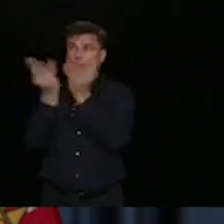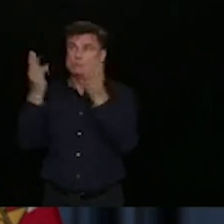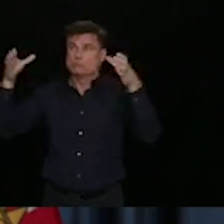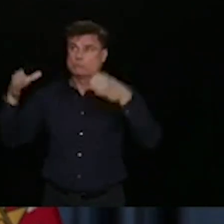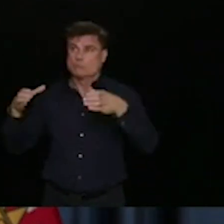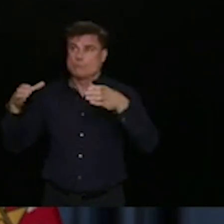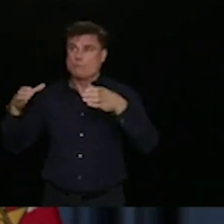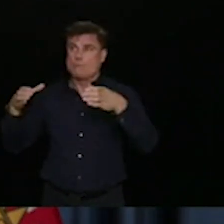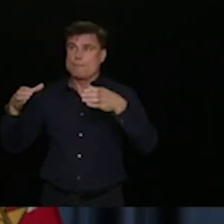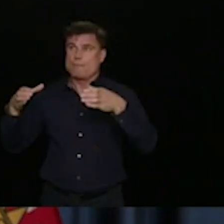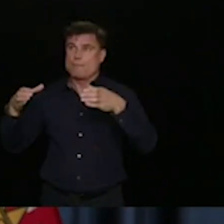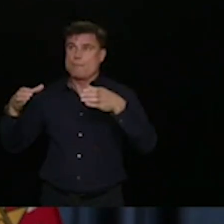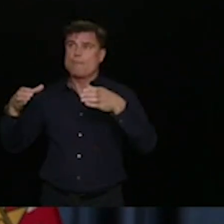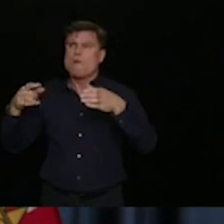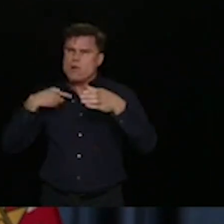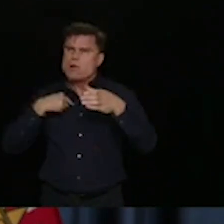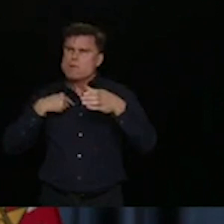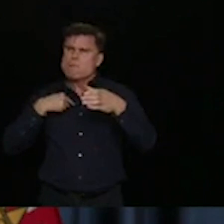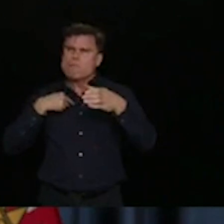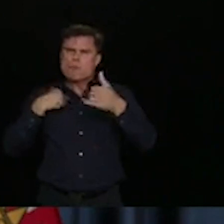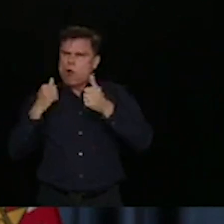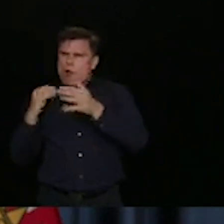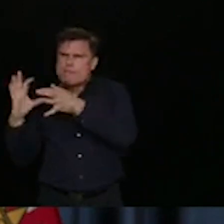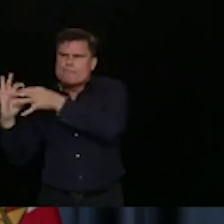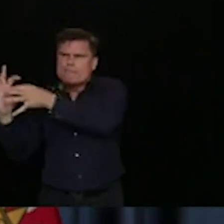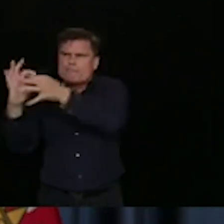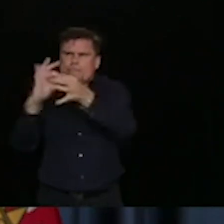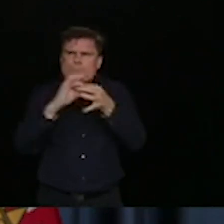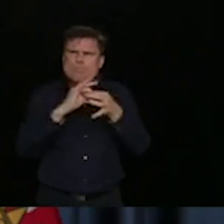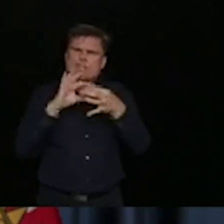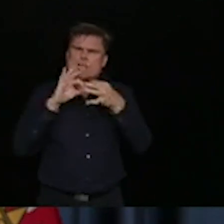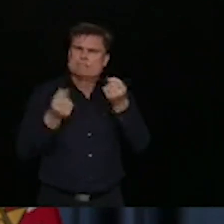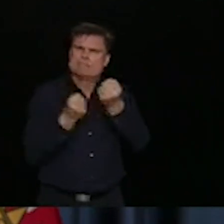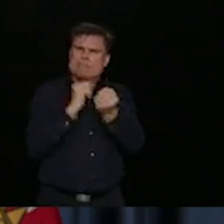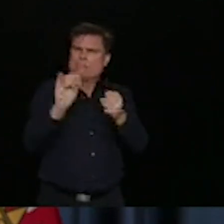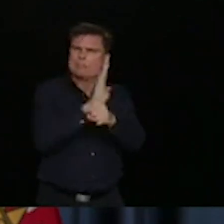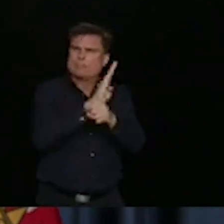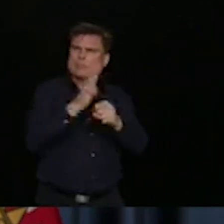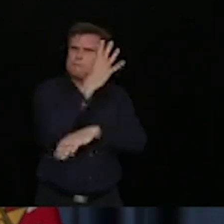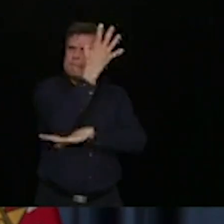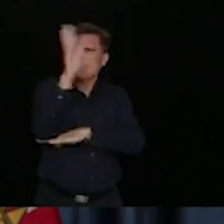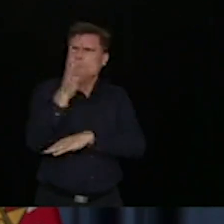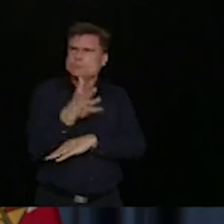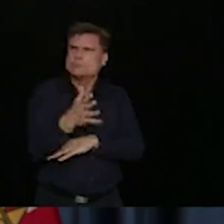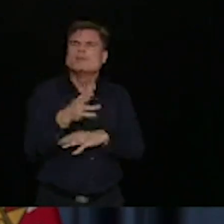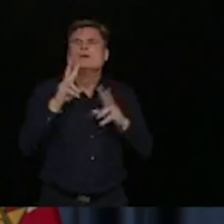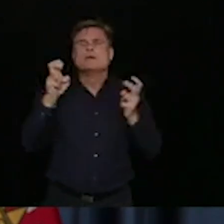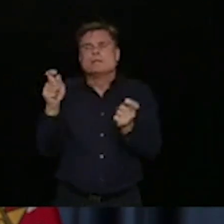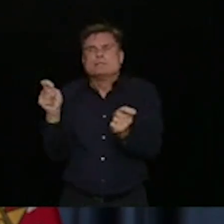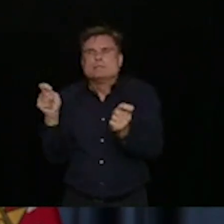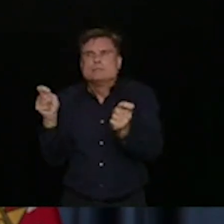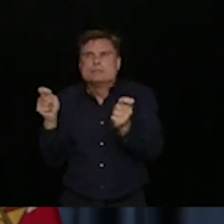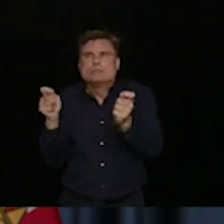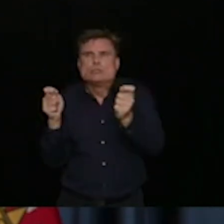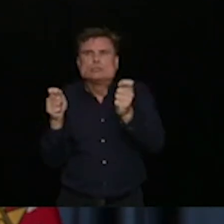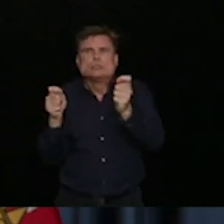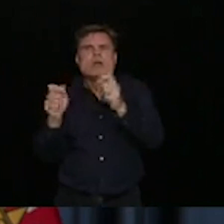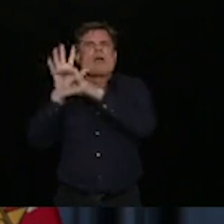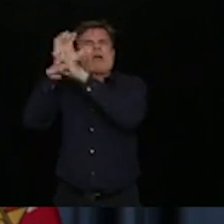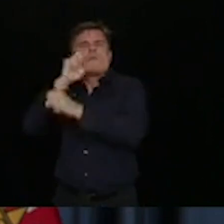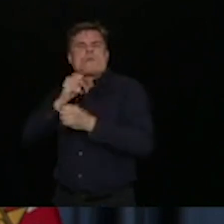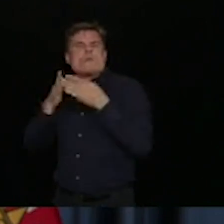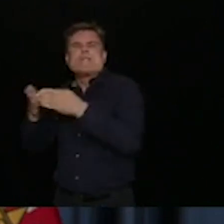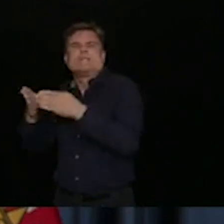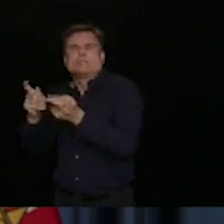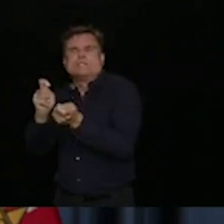as cooperative as we can be with an industry, quite frankly, that is in transition. It has been for a number of years, but since we were sworn in in